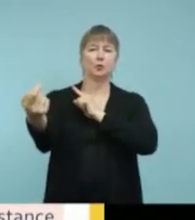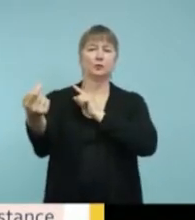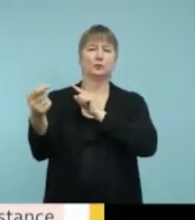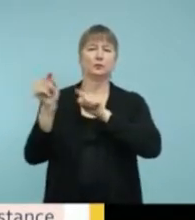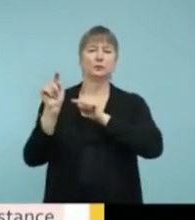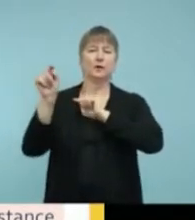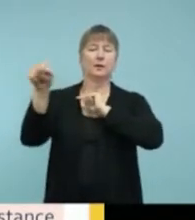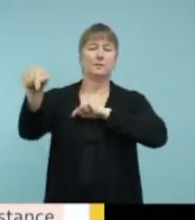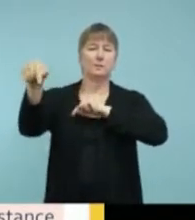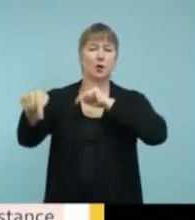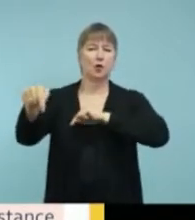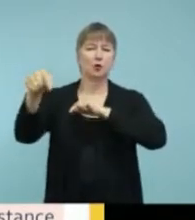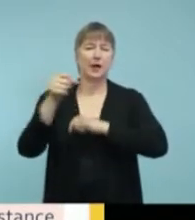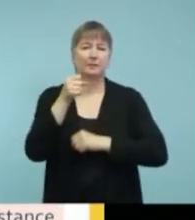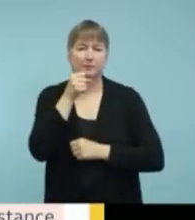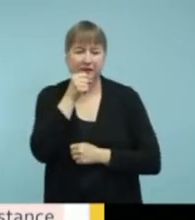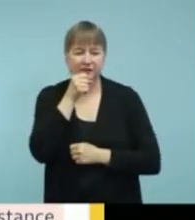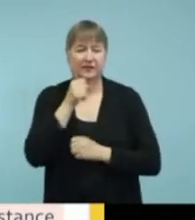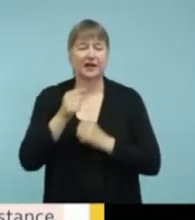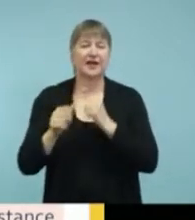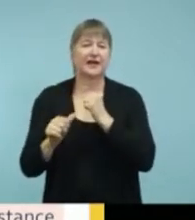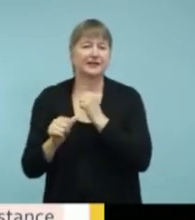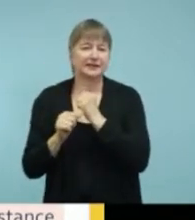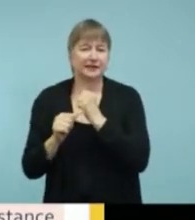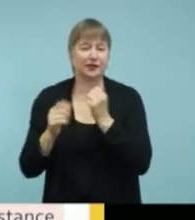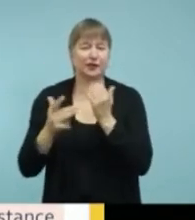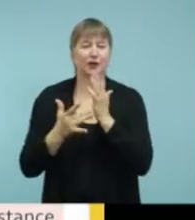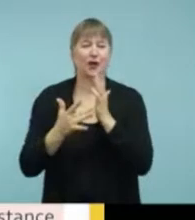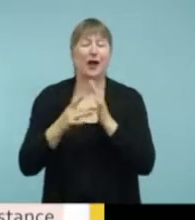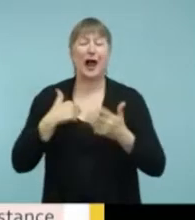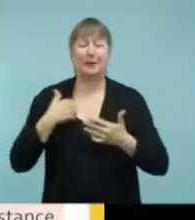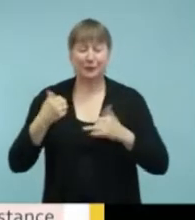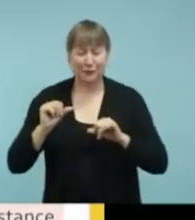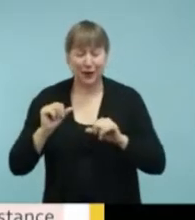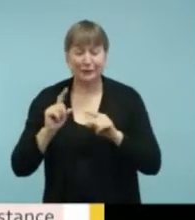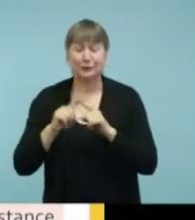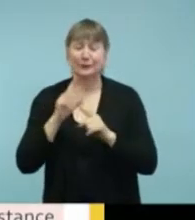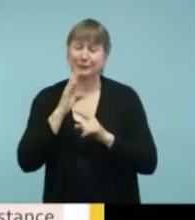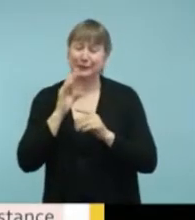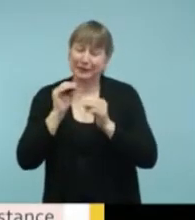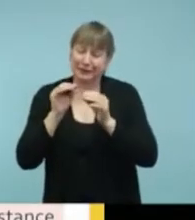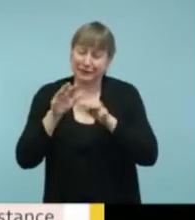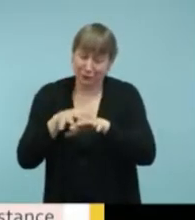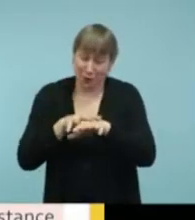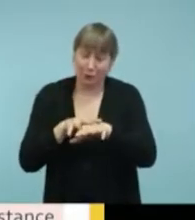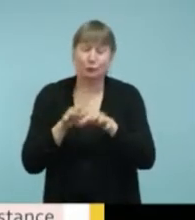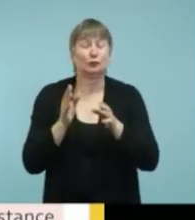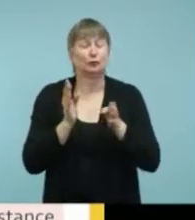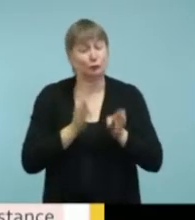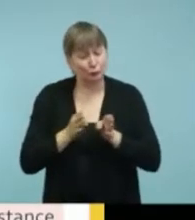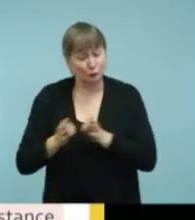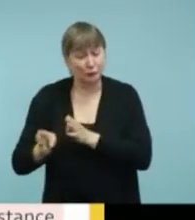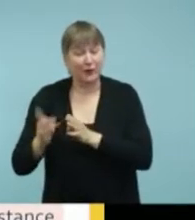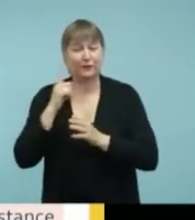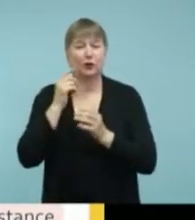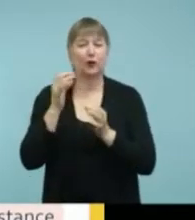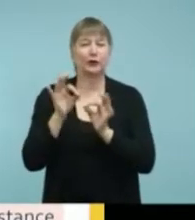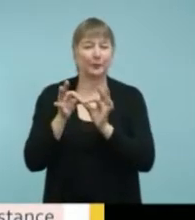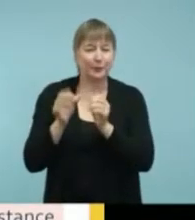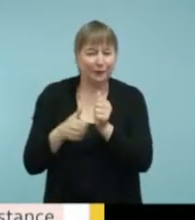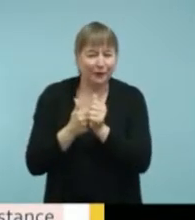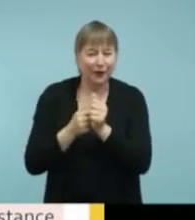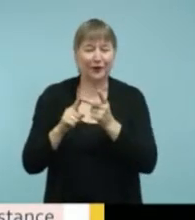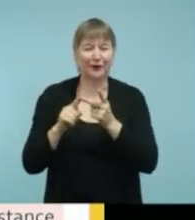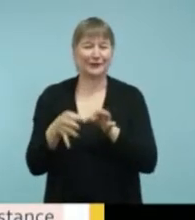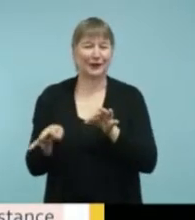So, I'm trying to speak slowly for the interpreters and for the captioners. And that's just something I think that